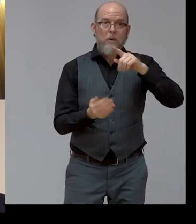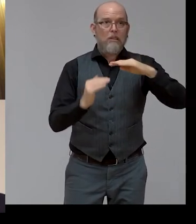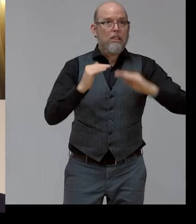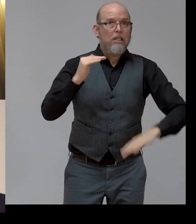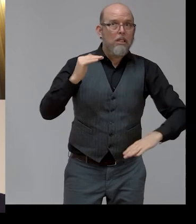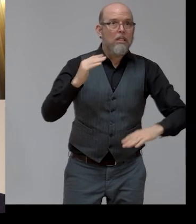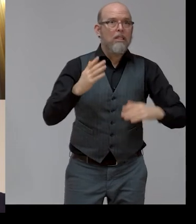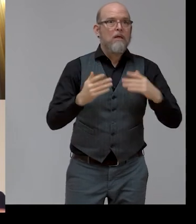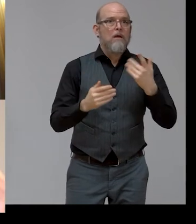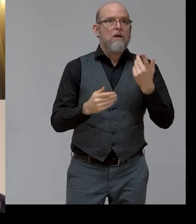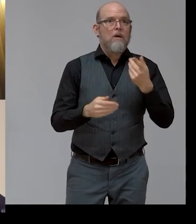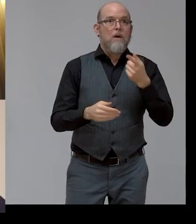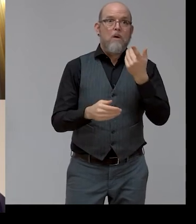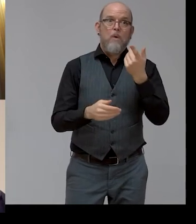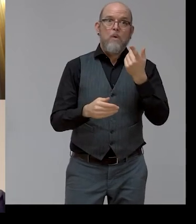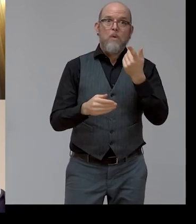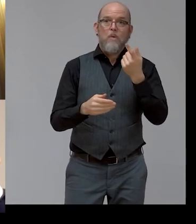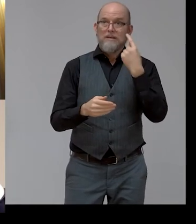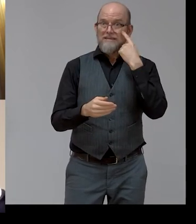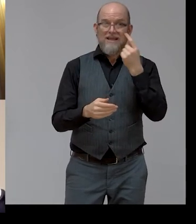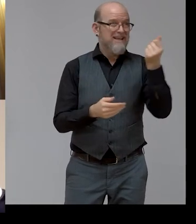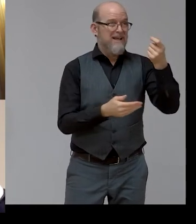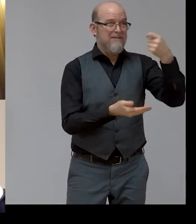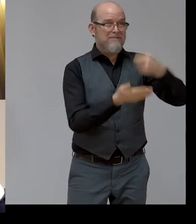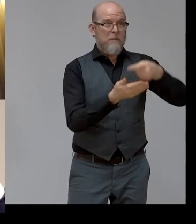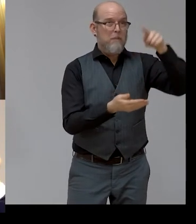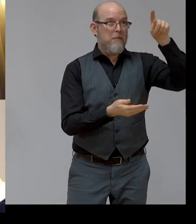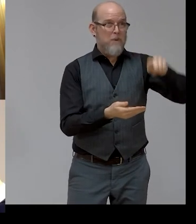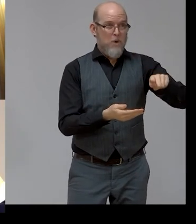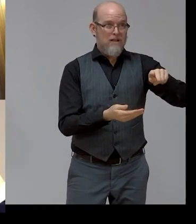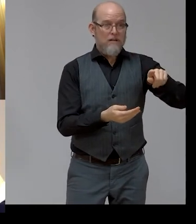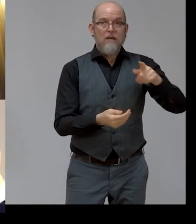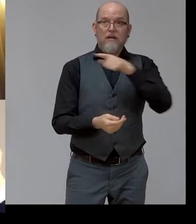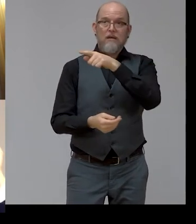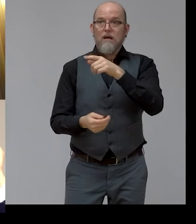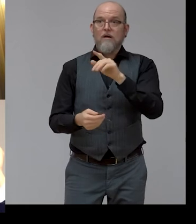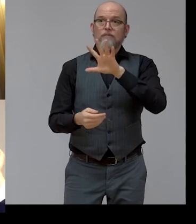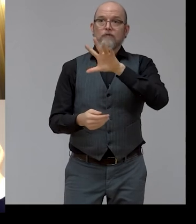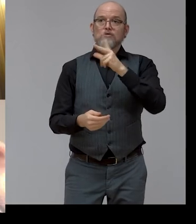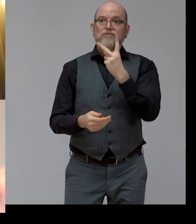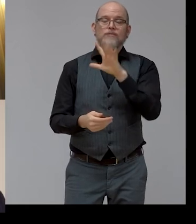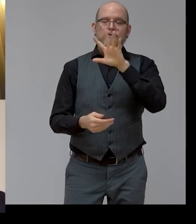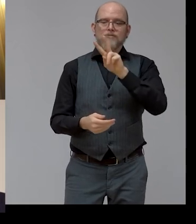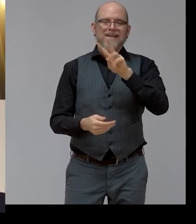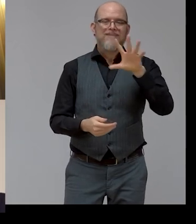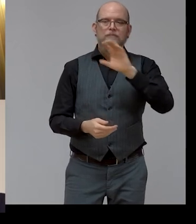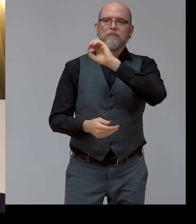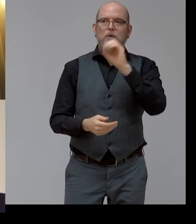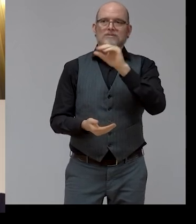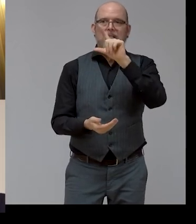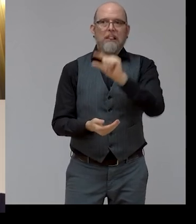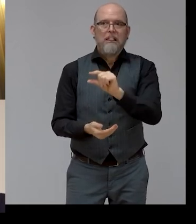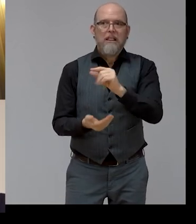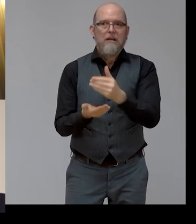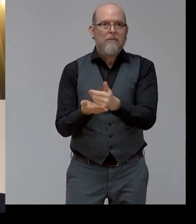average, one quarter of the average worker in employment. And we all know that that's a mix of